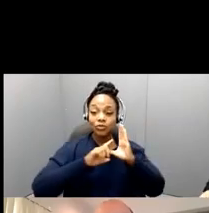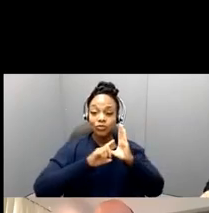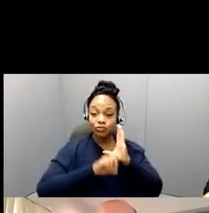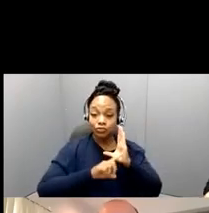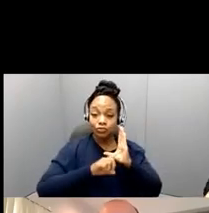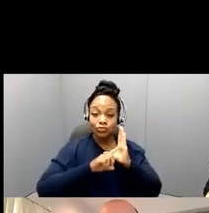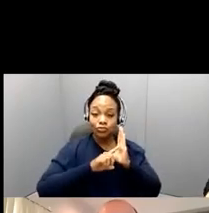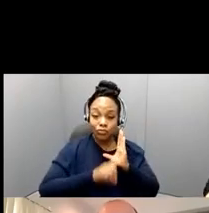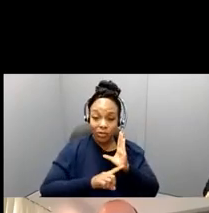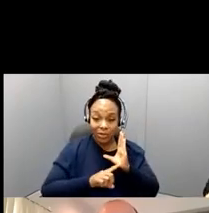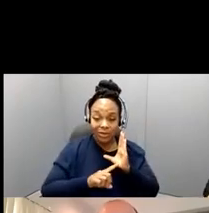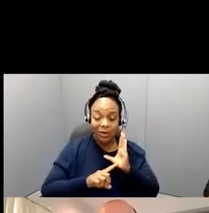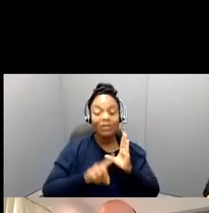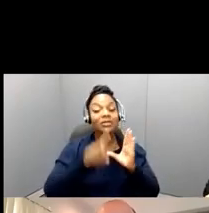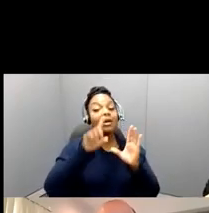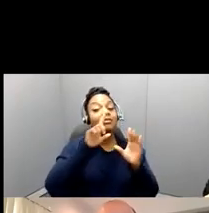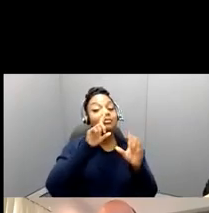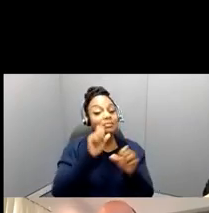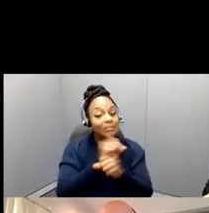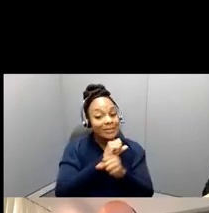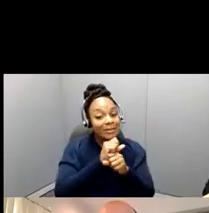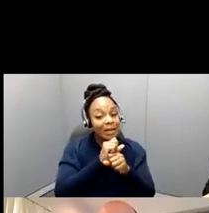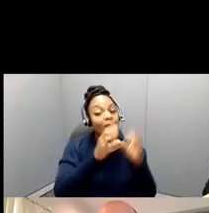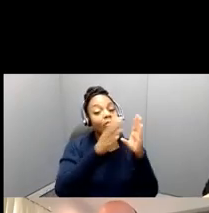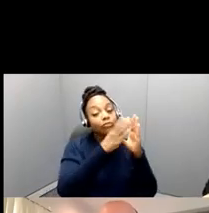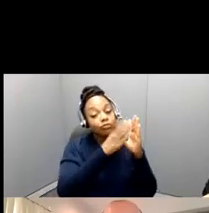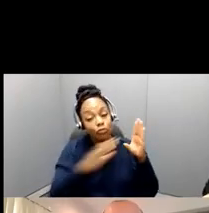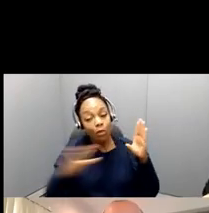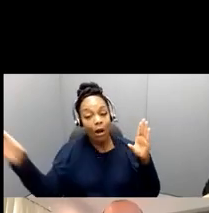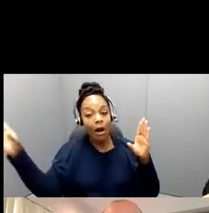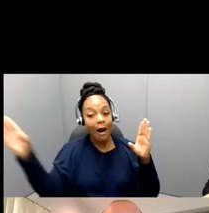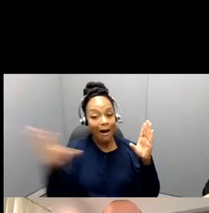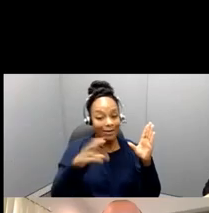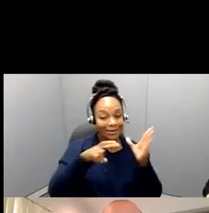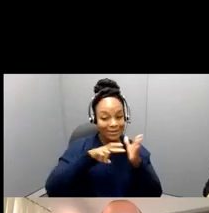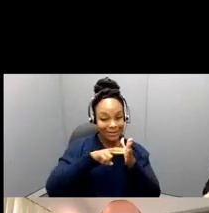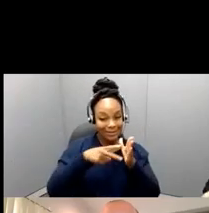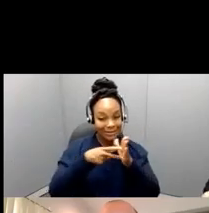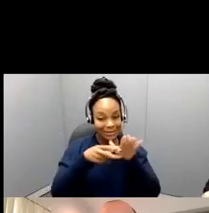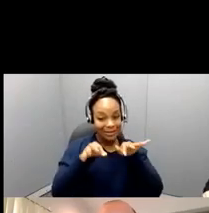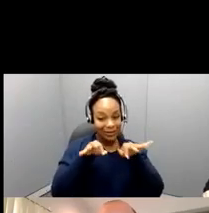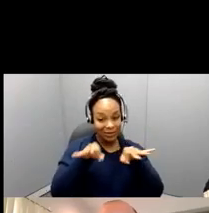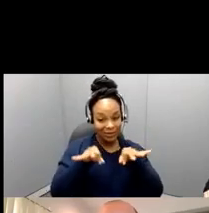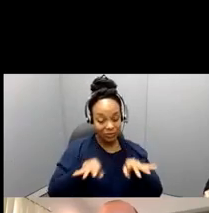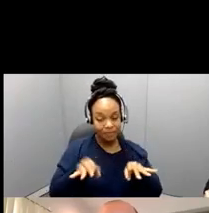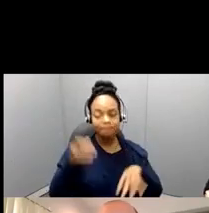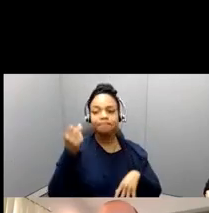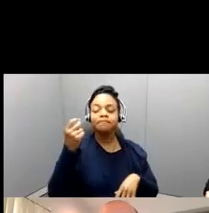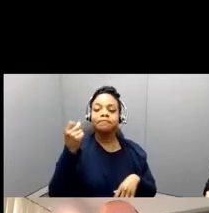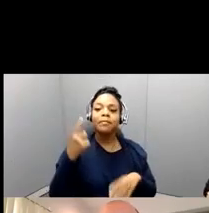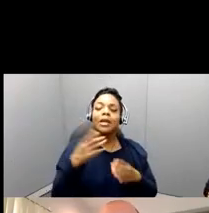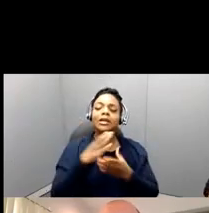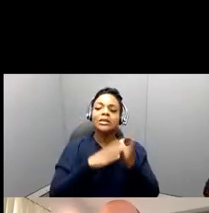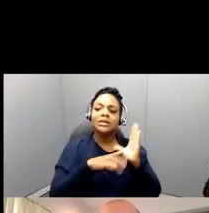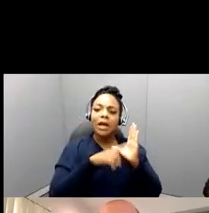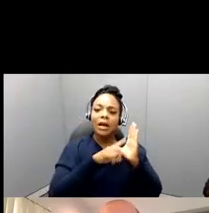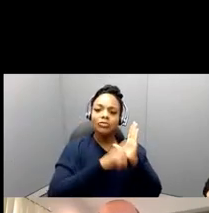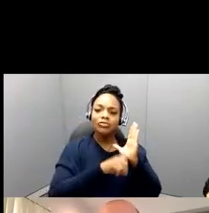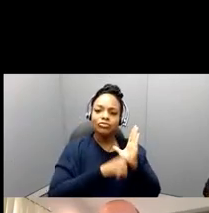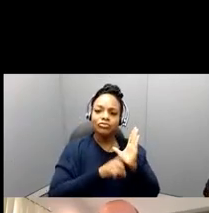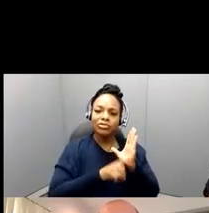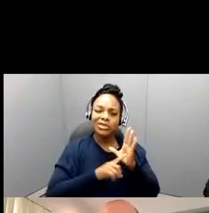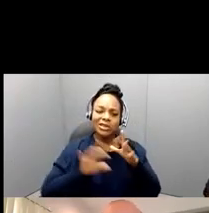broadly defined. So there are studies then that focus in on around schools,